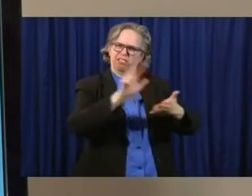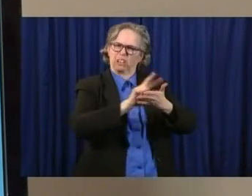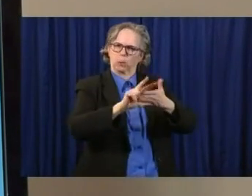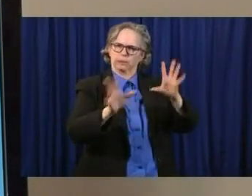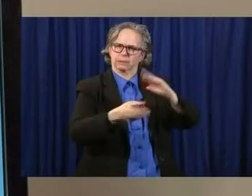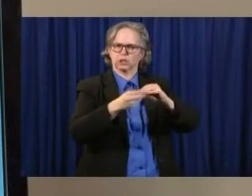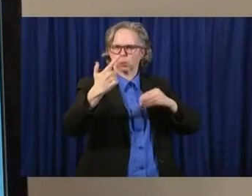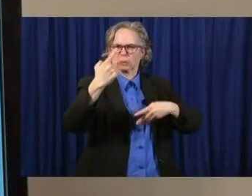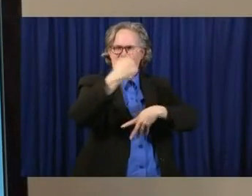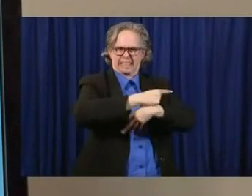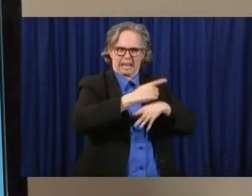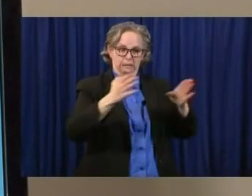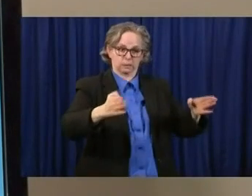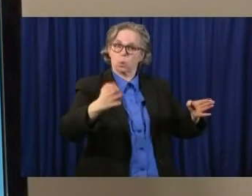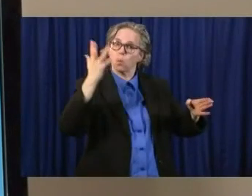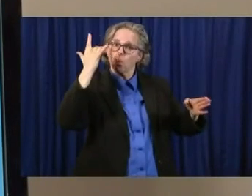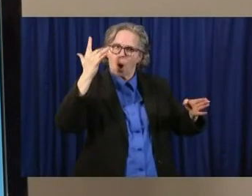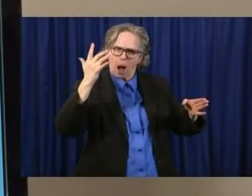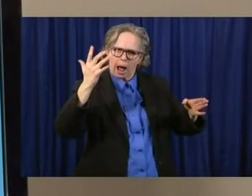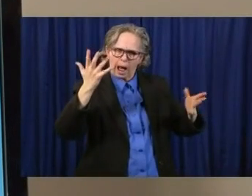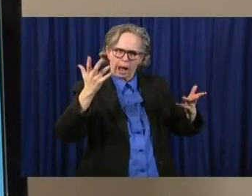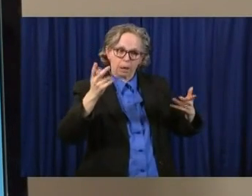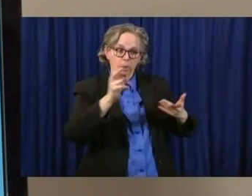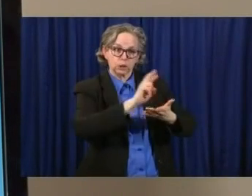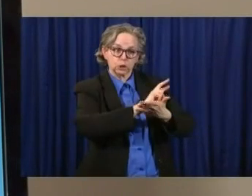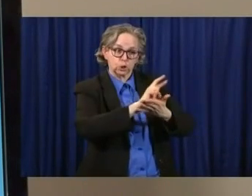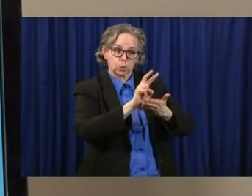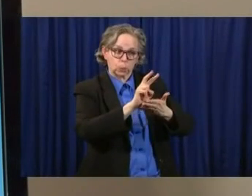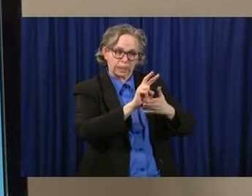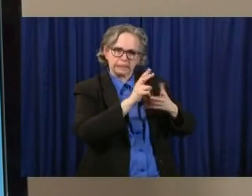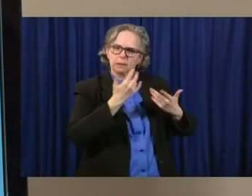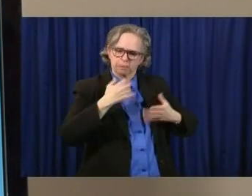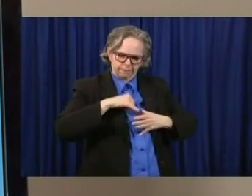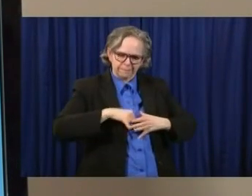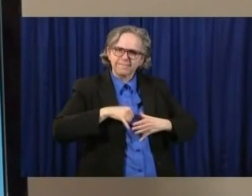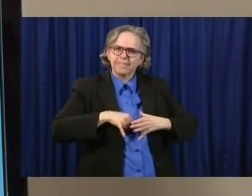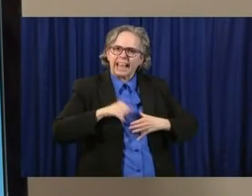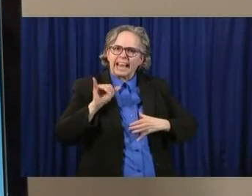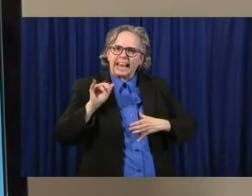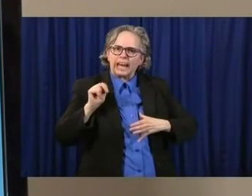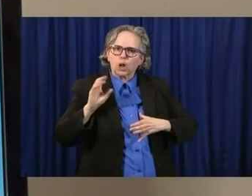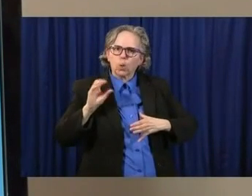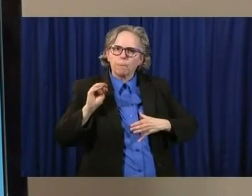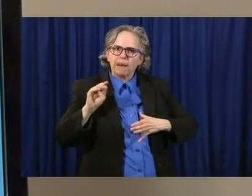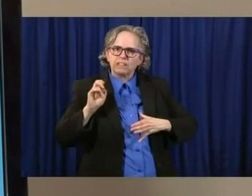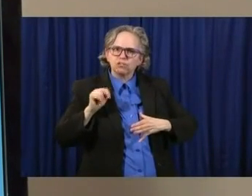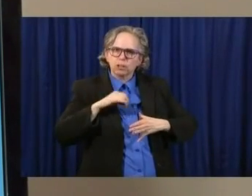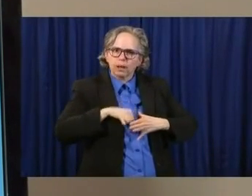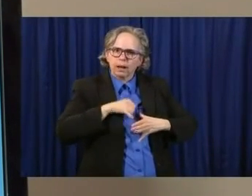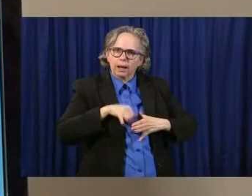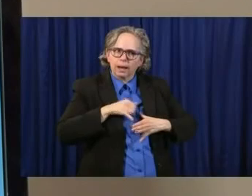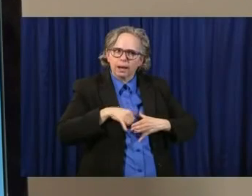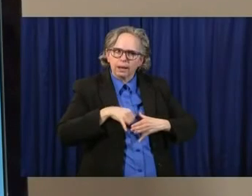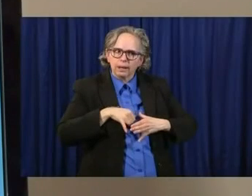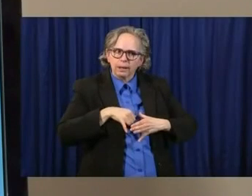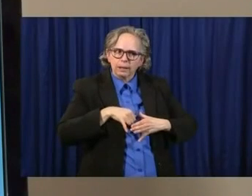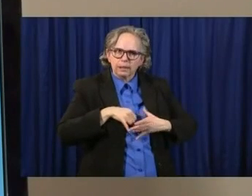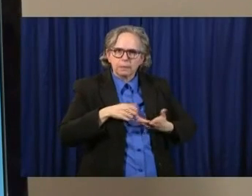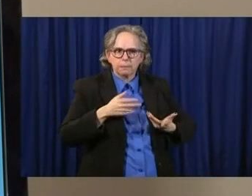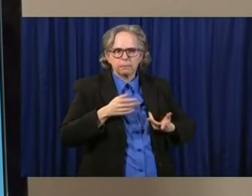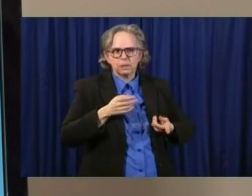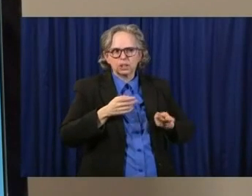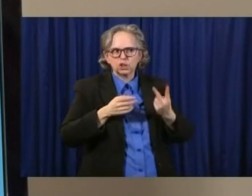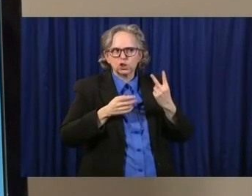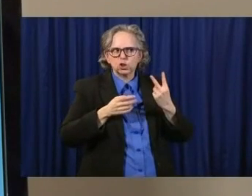weeks incubation period from the time you are infected to possibly as long as two weeks to have symptoms. And then it